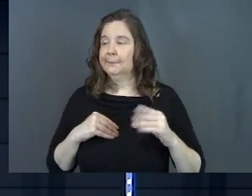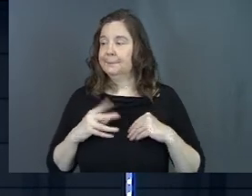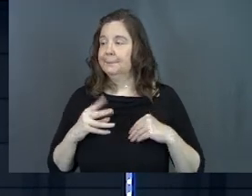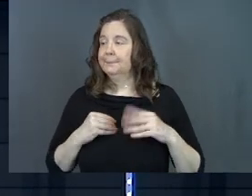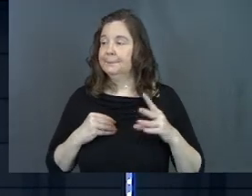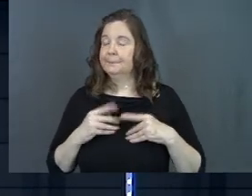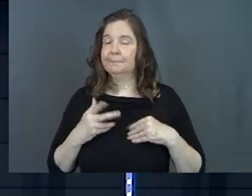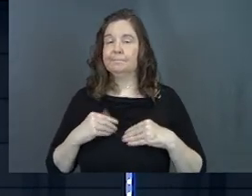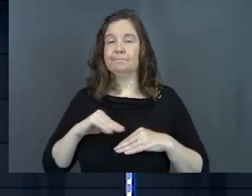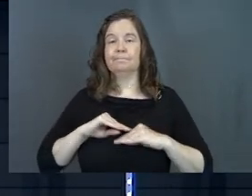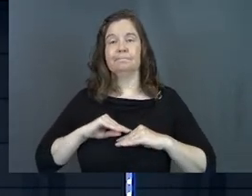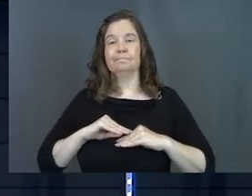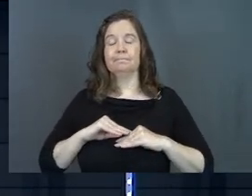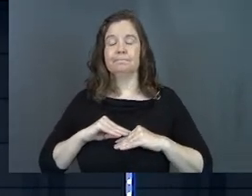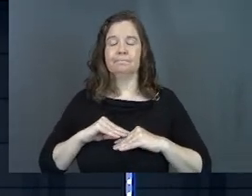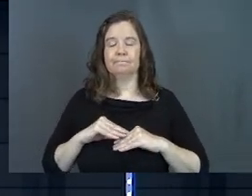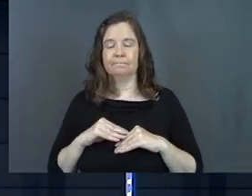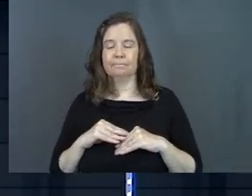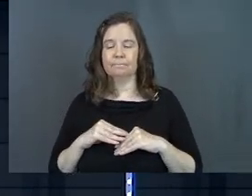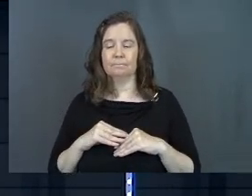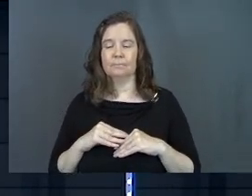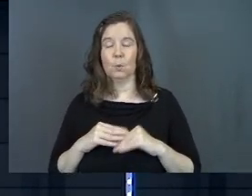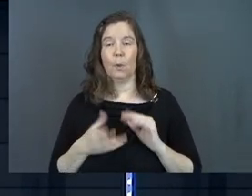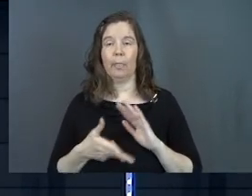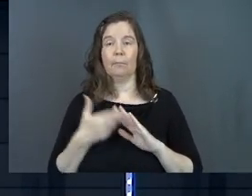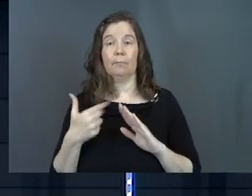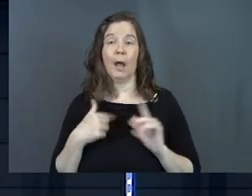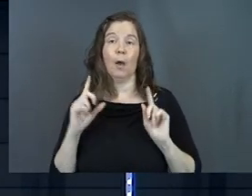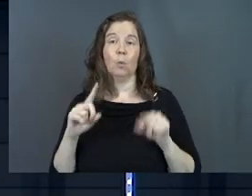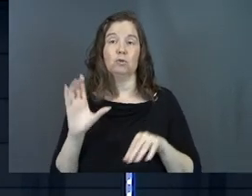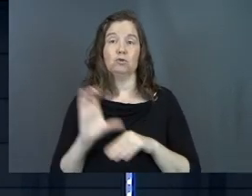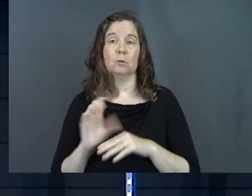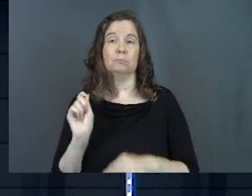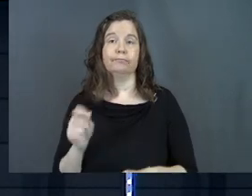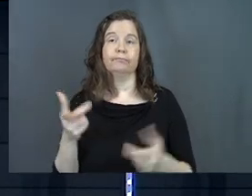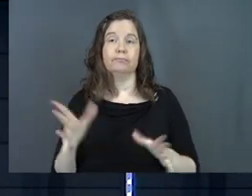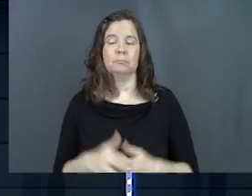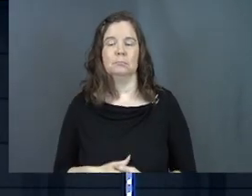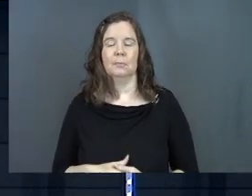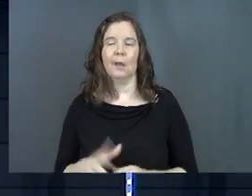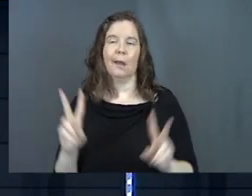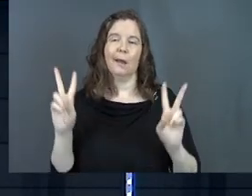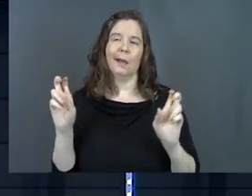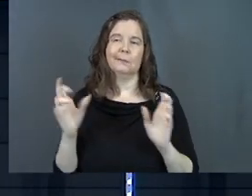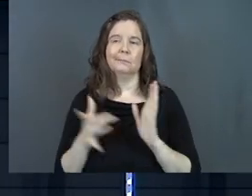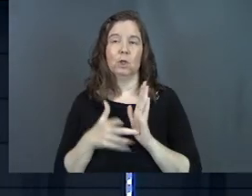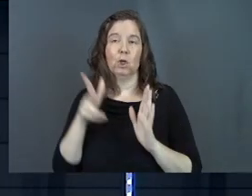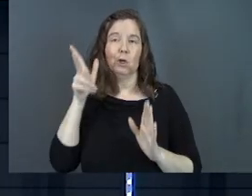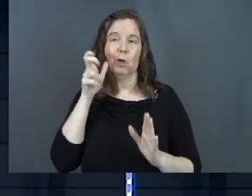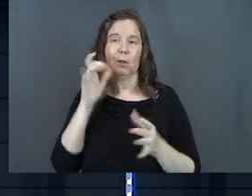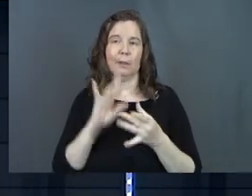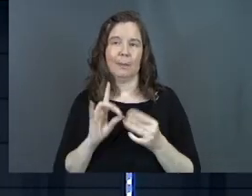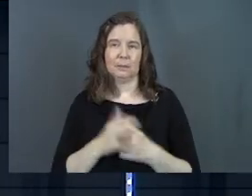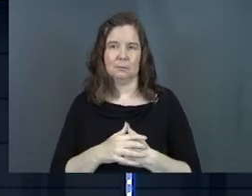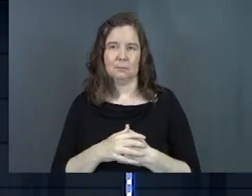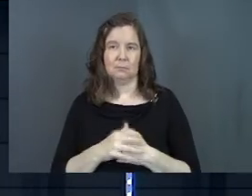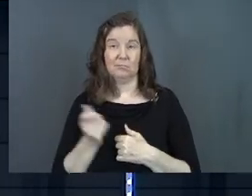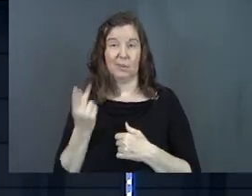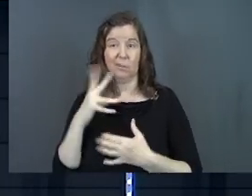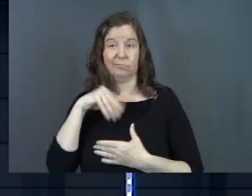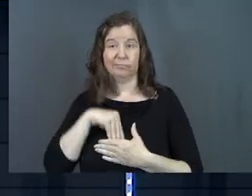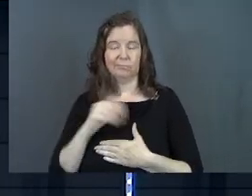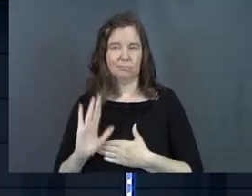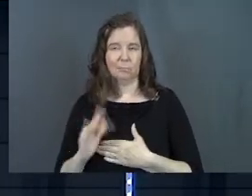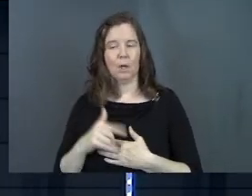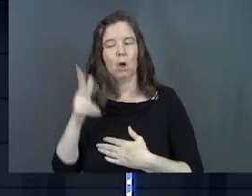with, I went to church, with, I heard the message. So what we're going to see in James today is he's